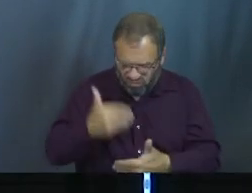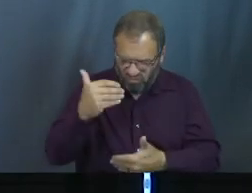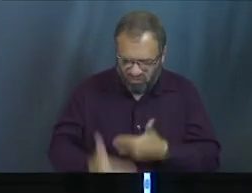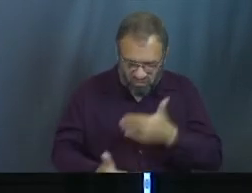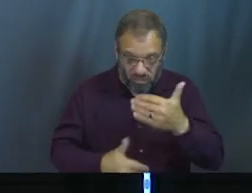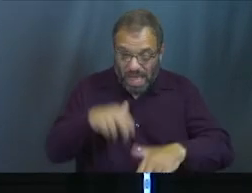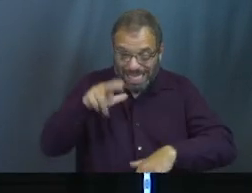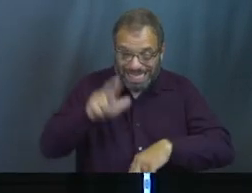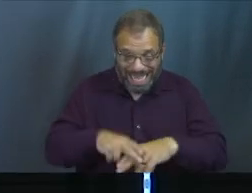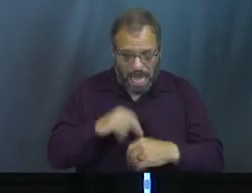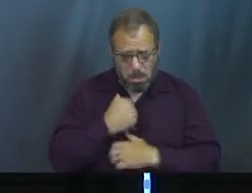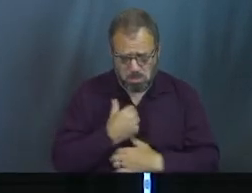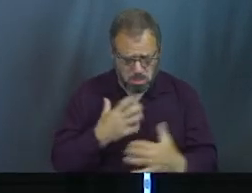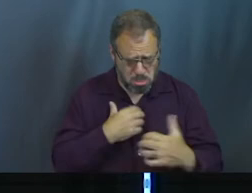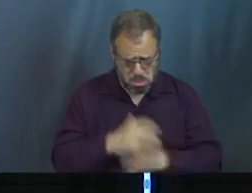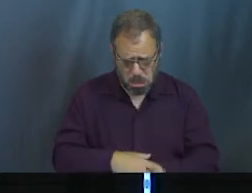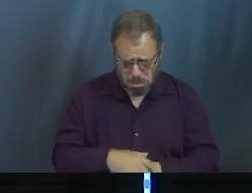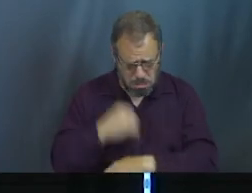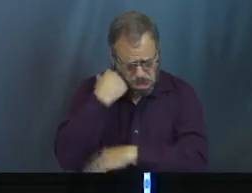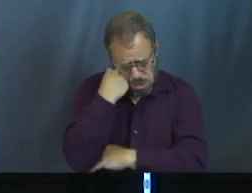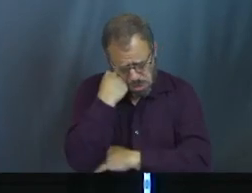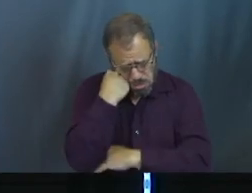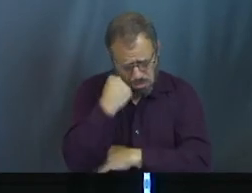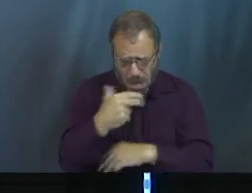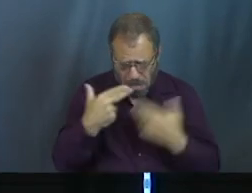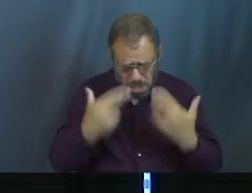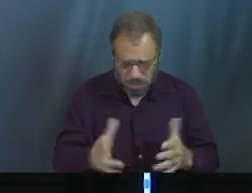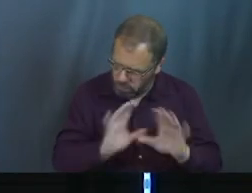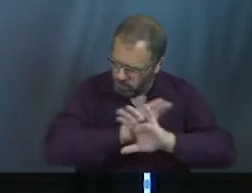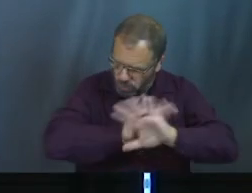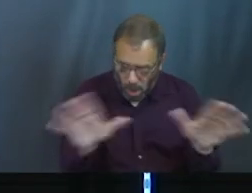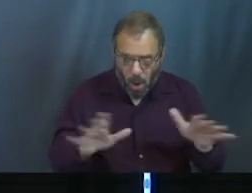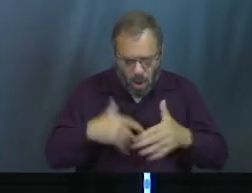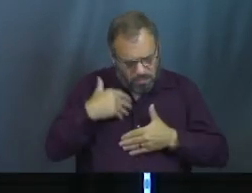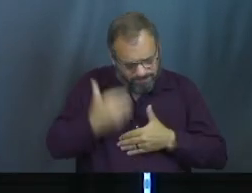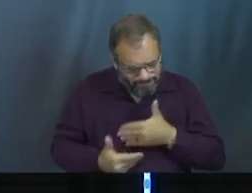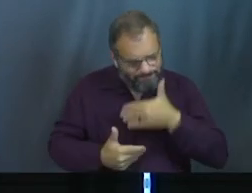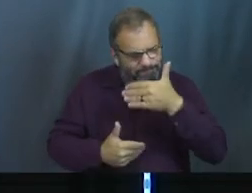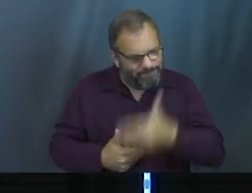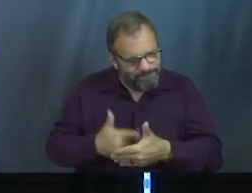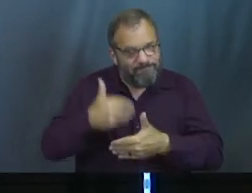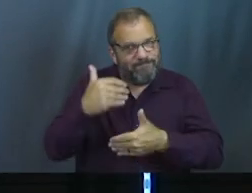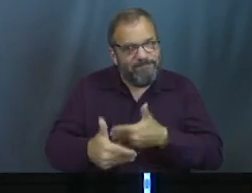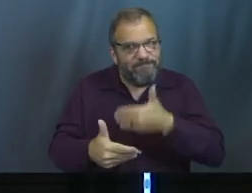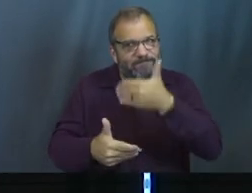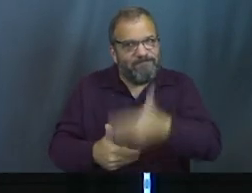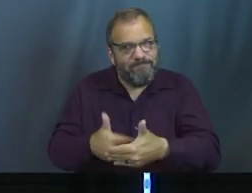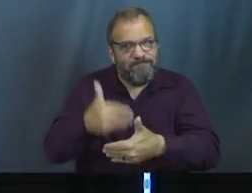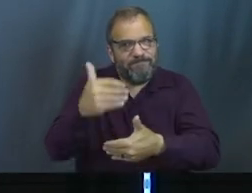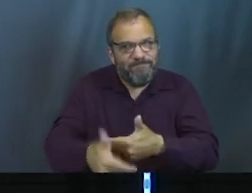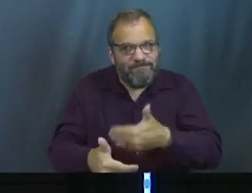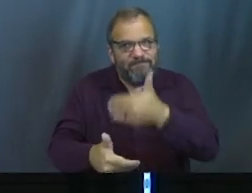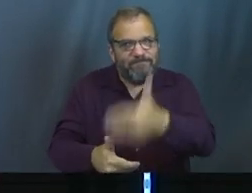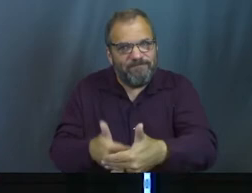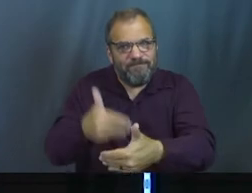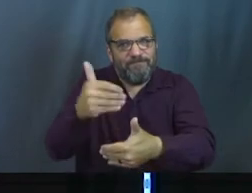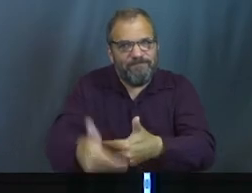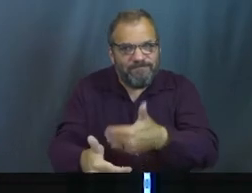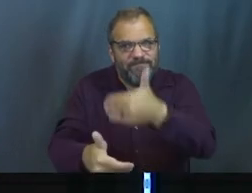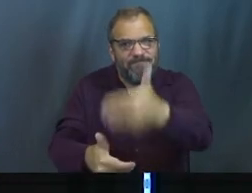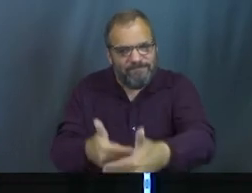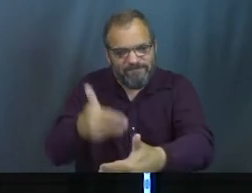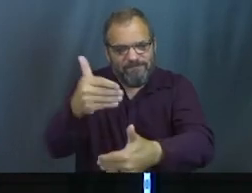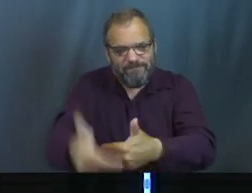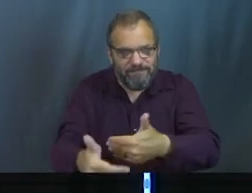I'm not just going to sit in my cell and mope and be upset that things aren't going my way. I'm going to keep moving forward. I'm going to keep stepping, keep